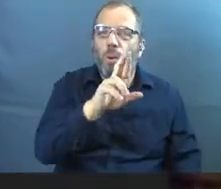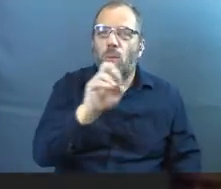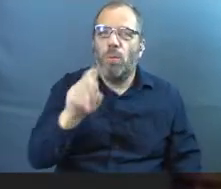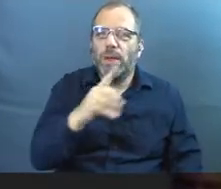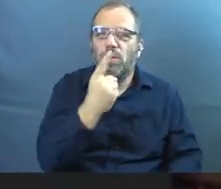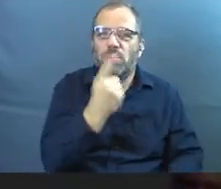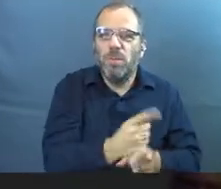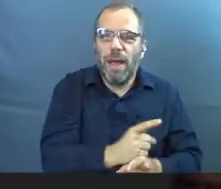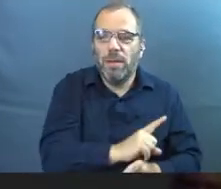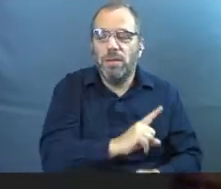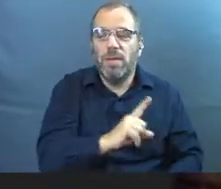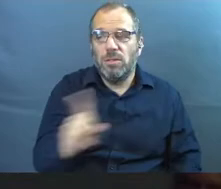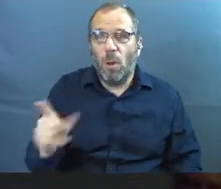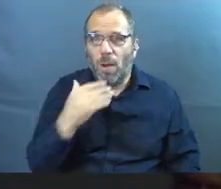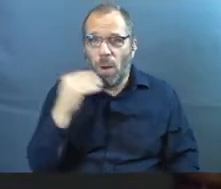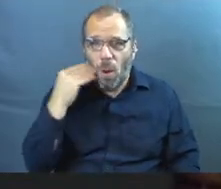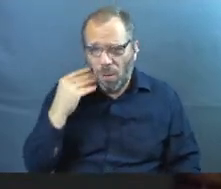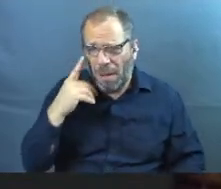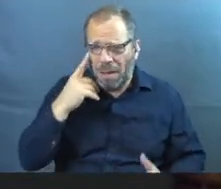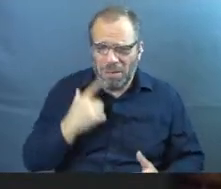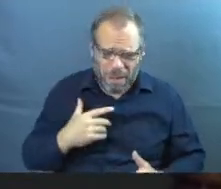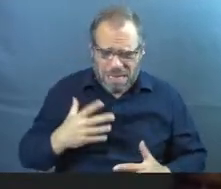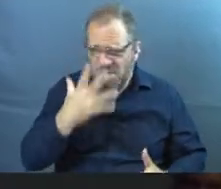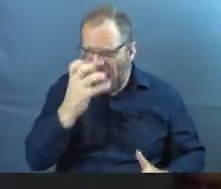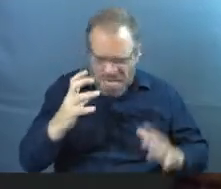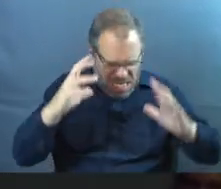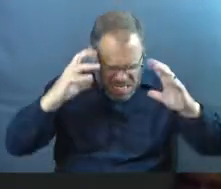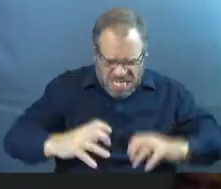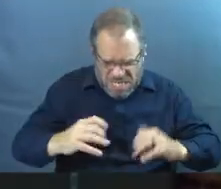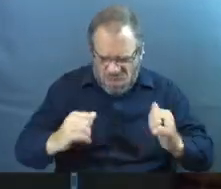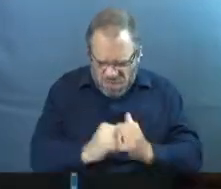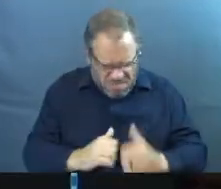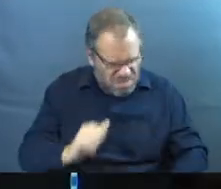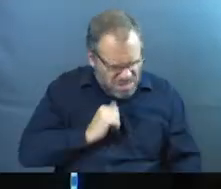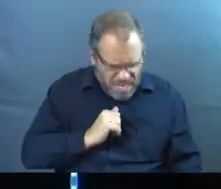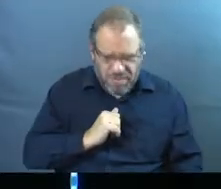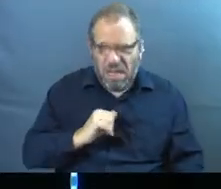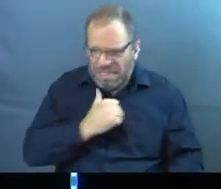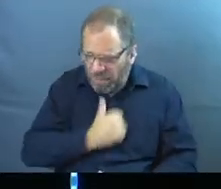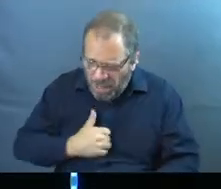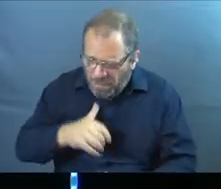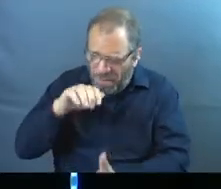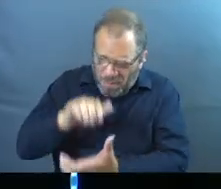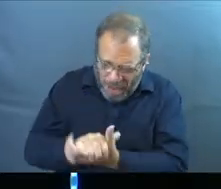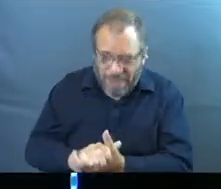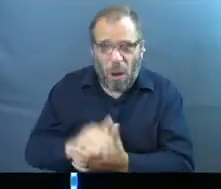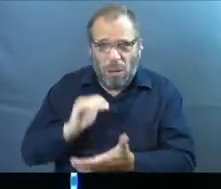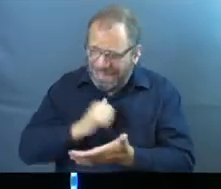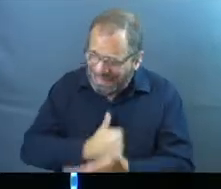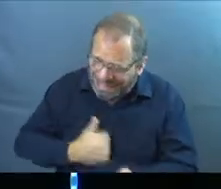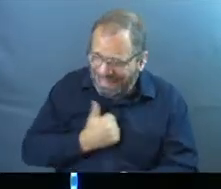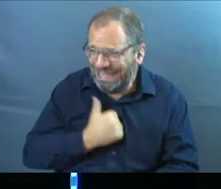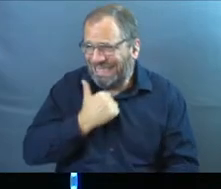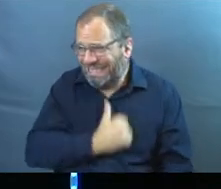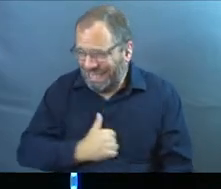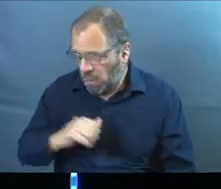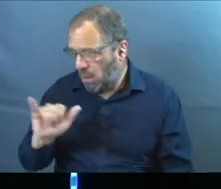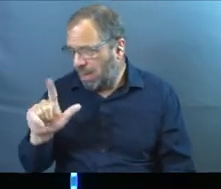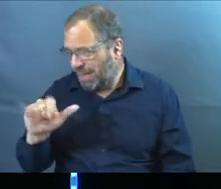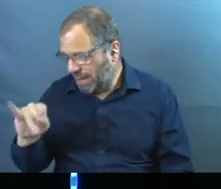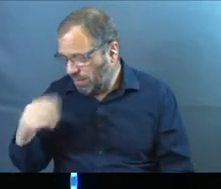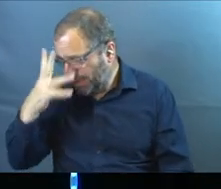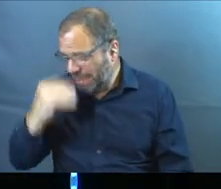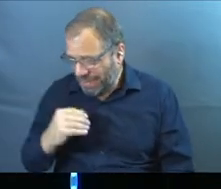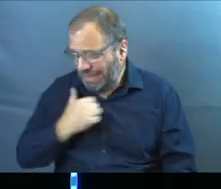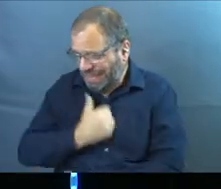I went home that night. I'll be real. I cried. I was real mad, real upset with myself. Apologized to Rachel like a thousand times. Liam was asleep,